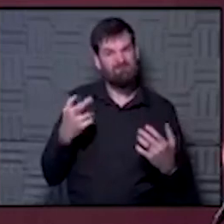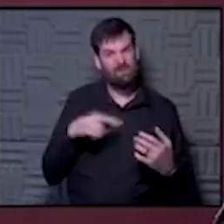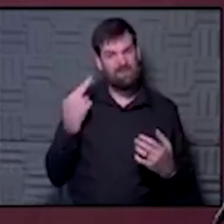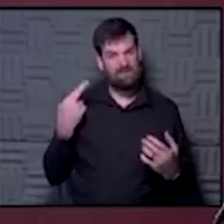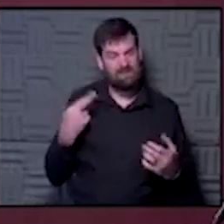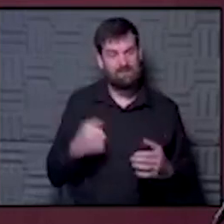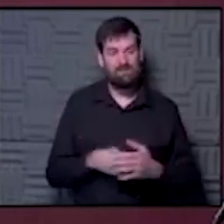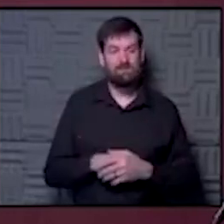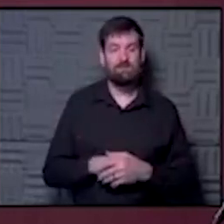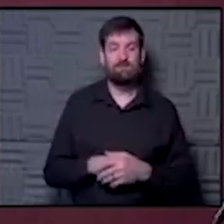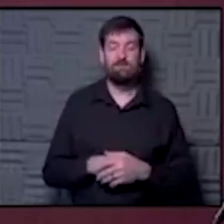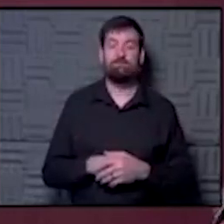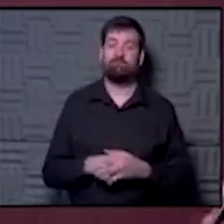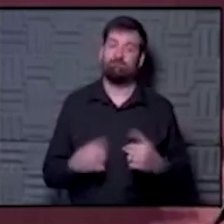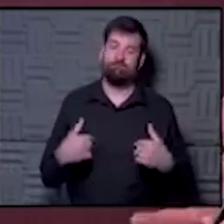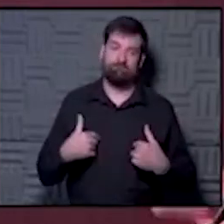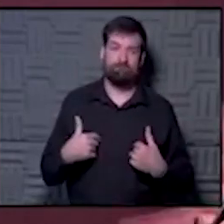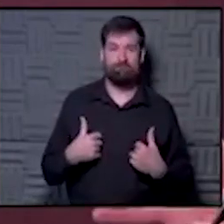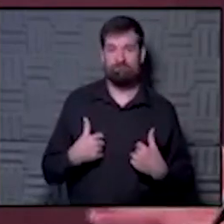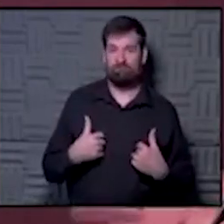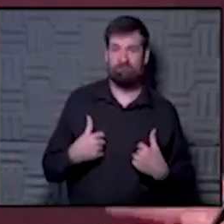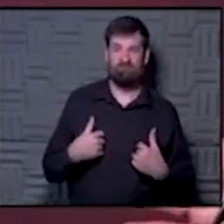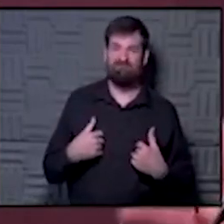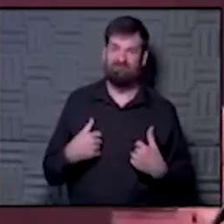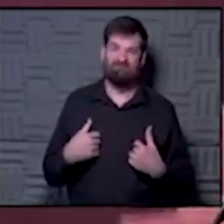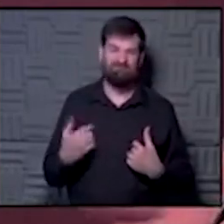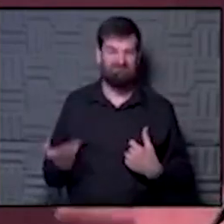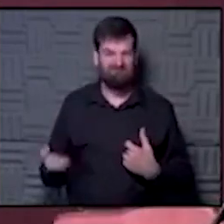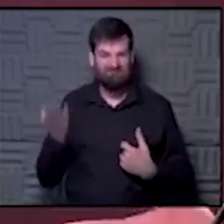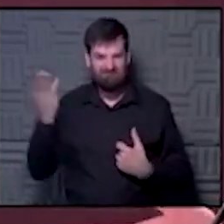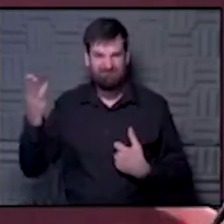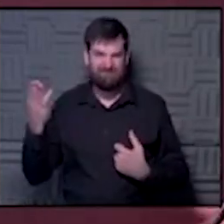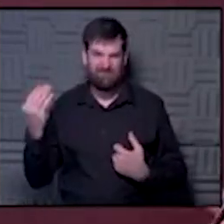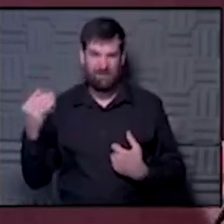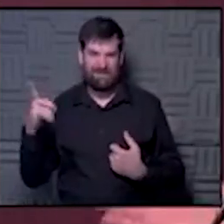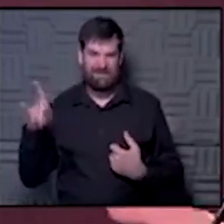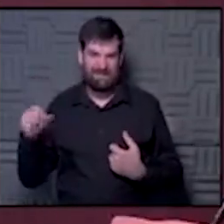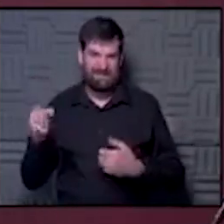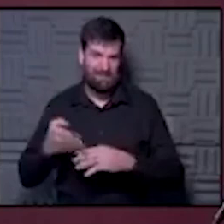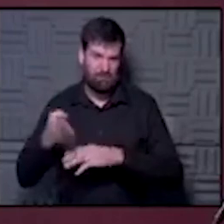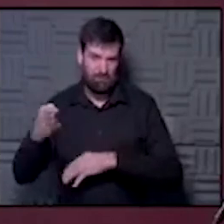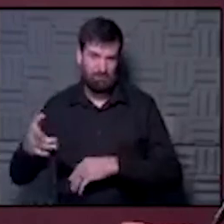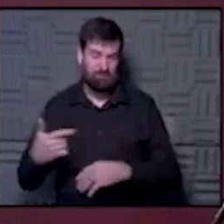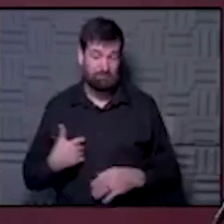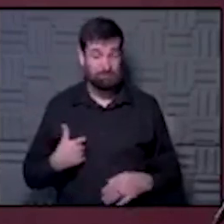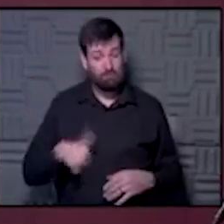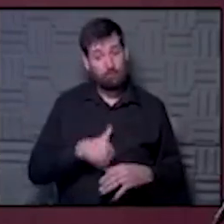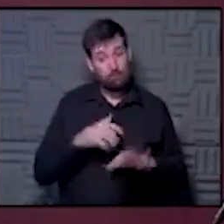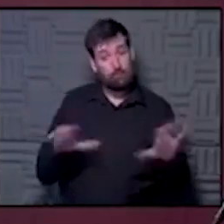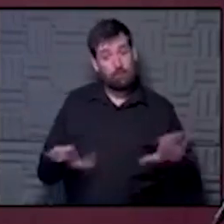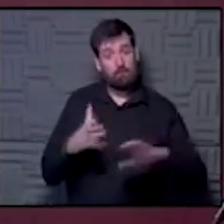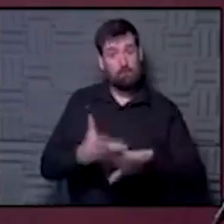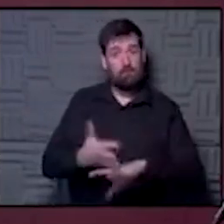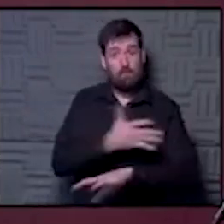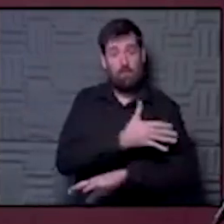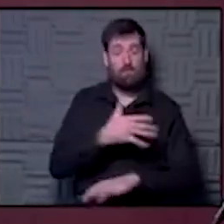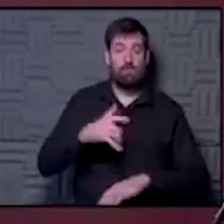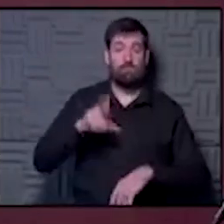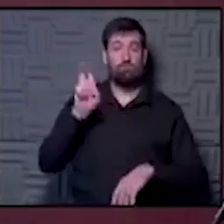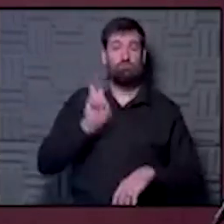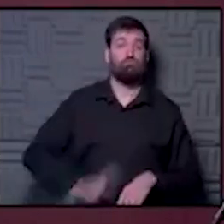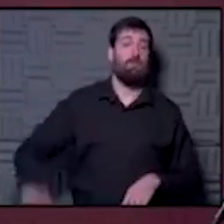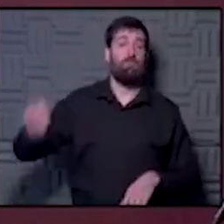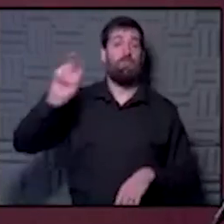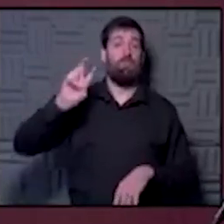risk. I probably would say 14 days after the airplane. I mean, that's what we were doing before whenever we were doing travel